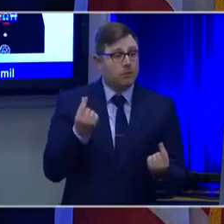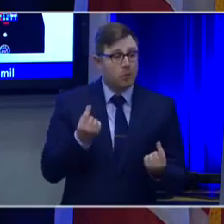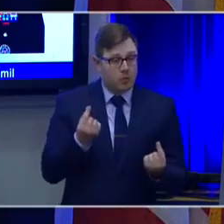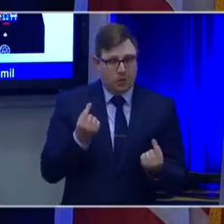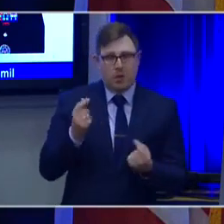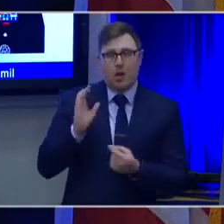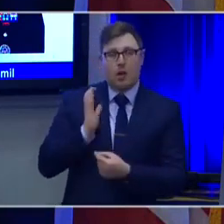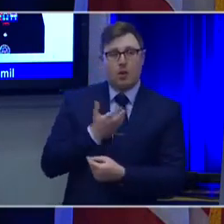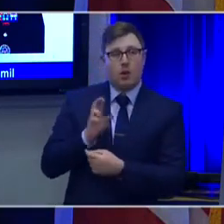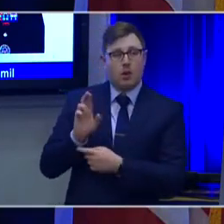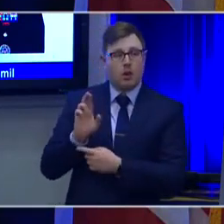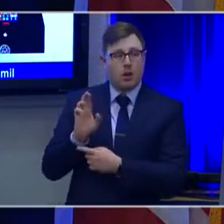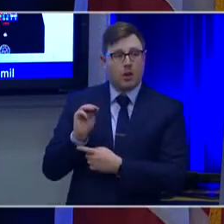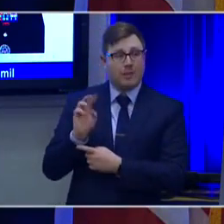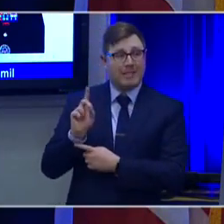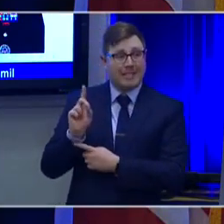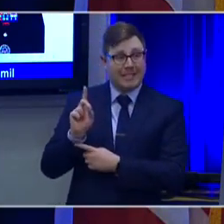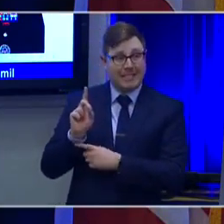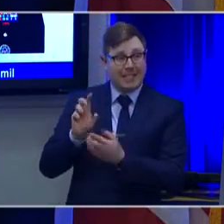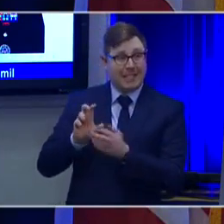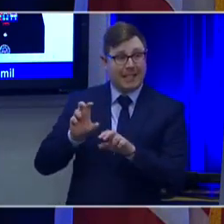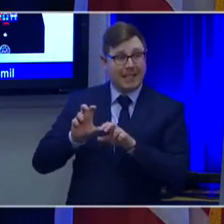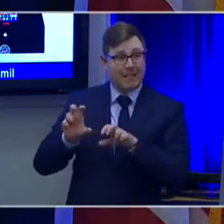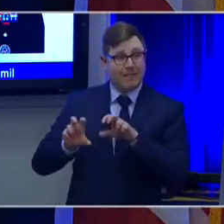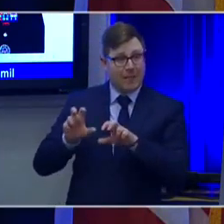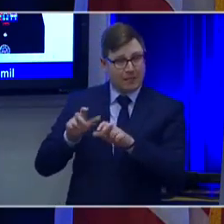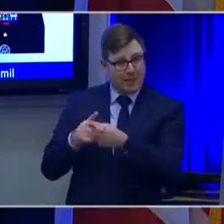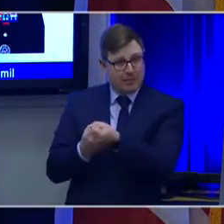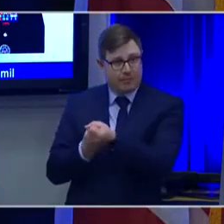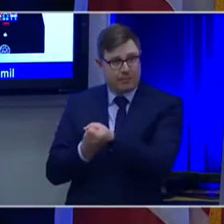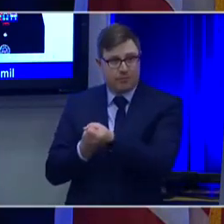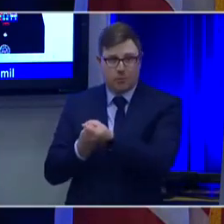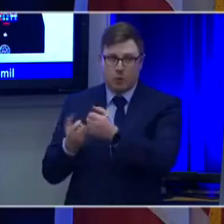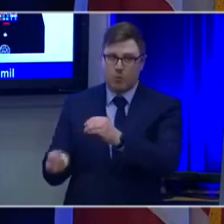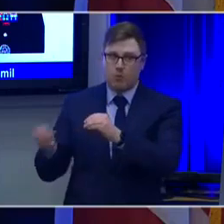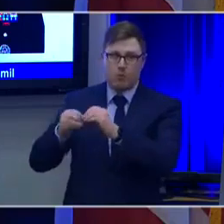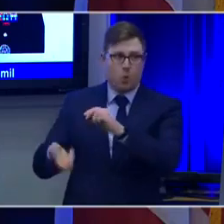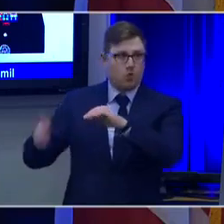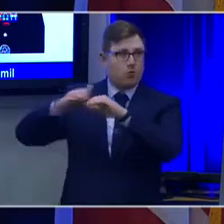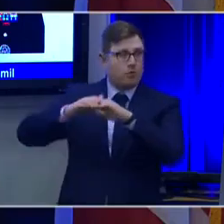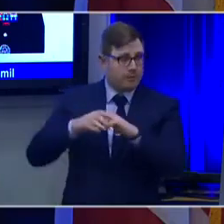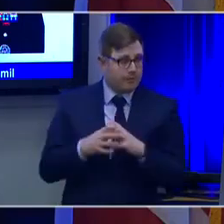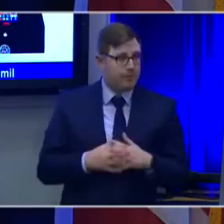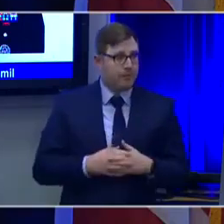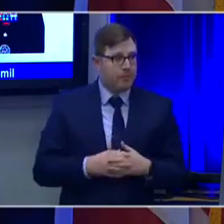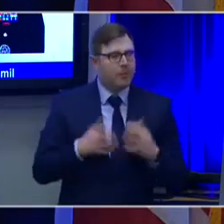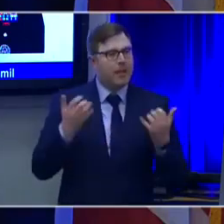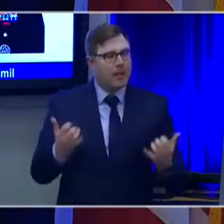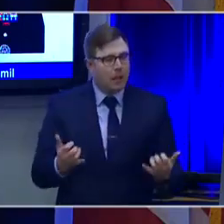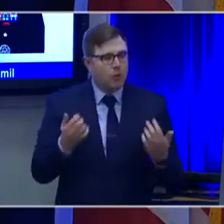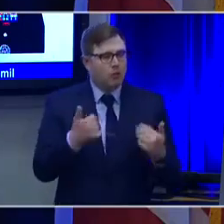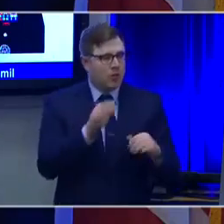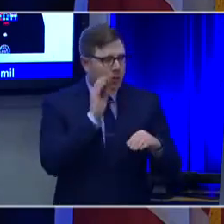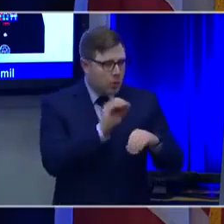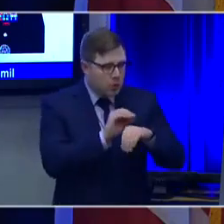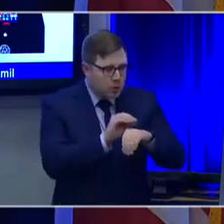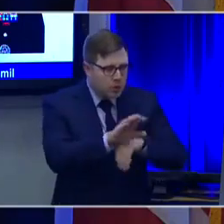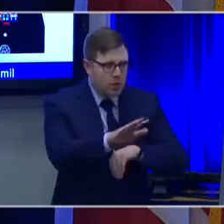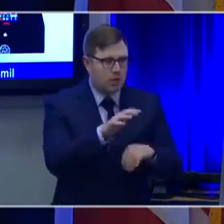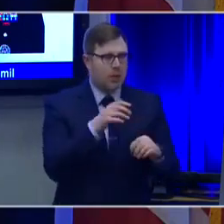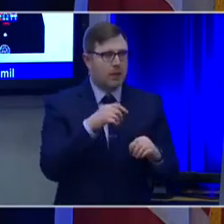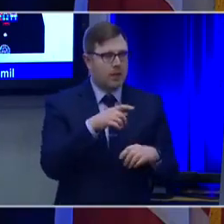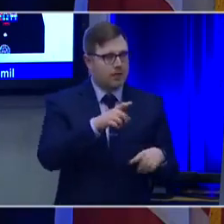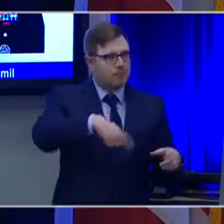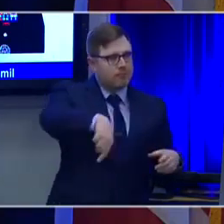investments. But it's also mentally getting people to think about change. And so, you know,